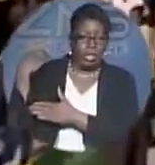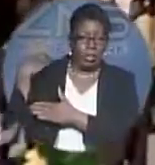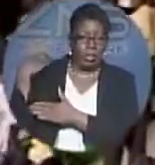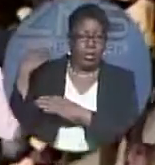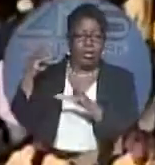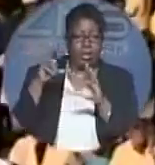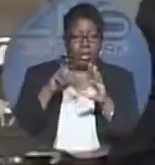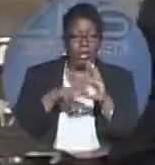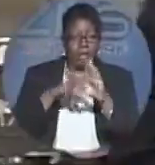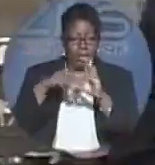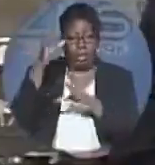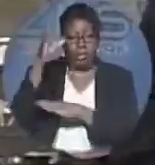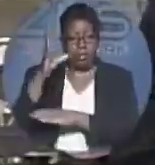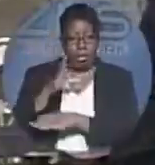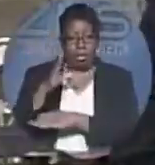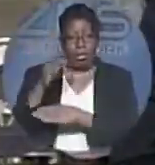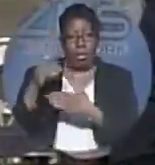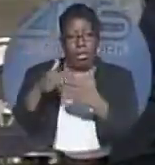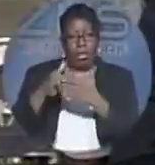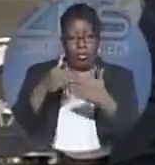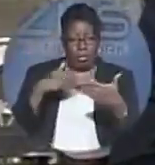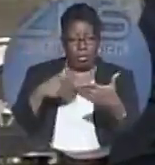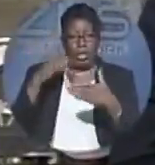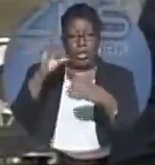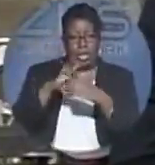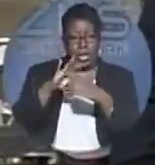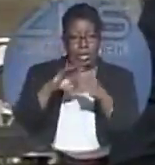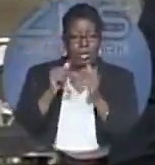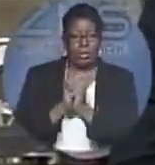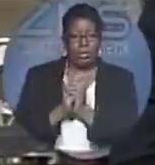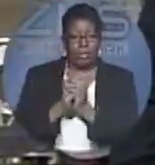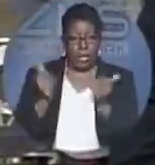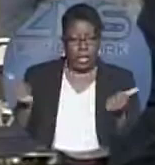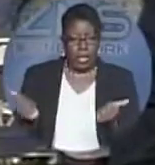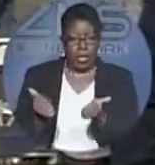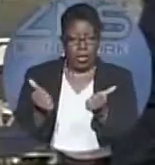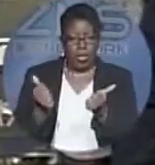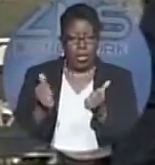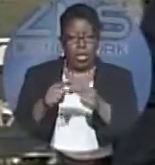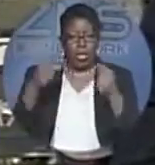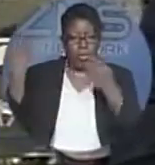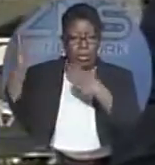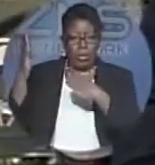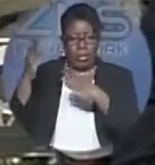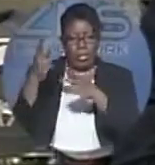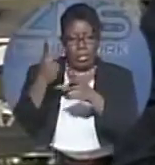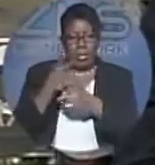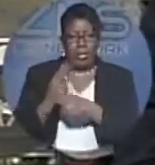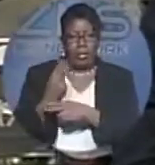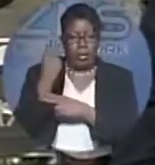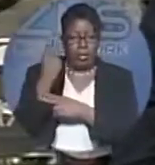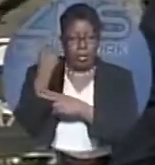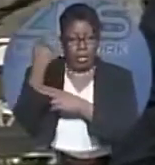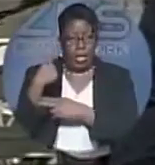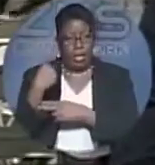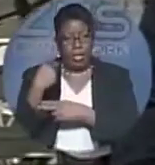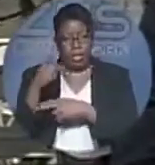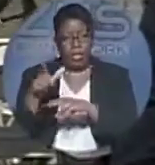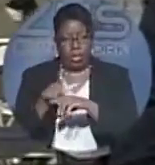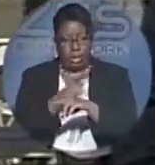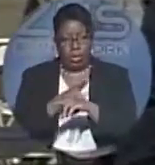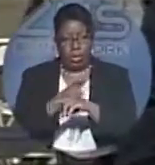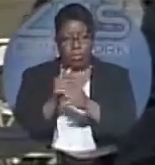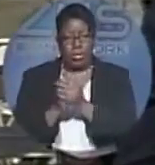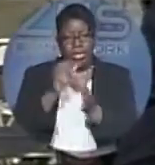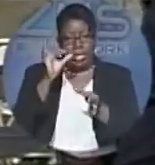The leader of the progressive liberal party urged Grand Bahama to hold on for just a little bit longer. He contends if the PLP is elected,